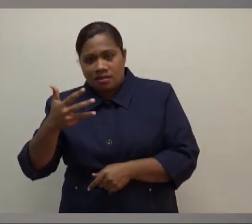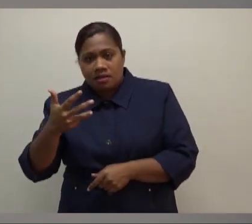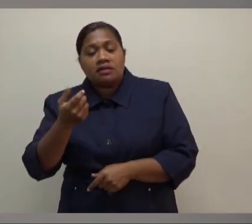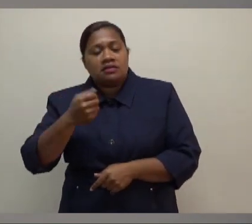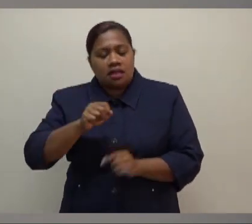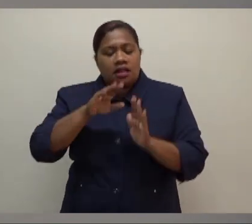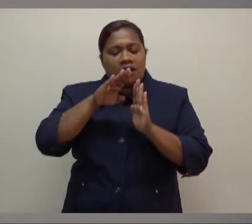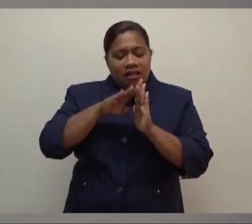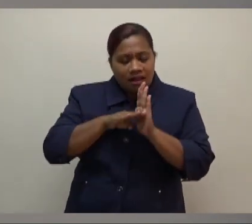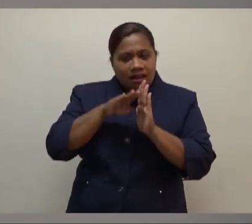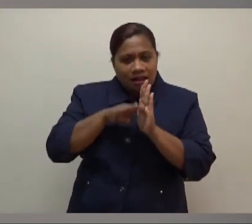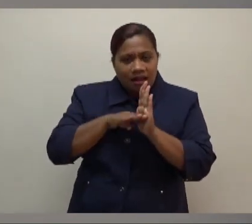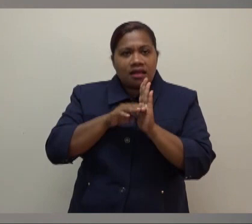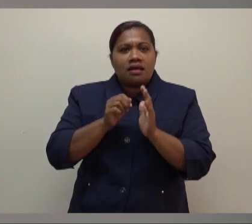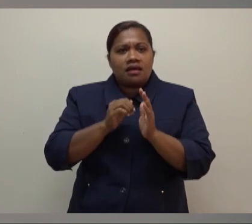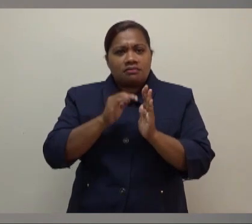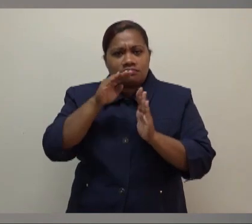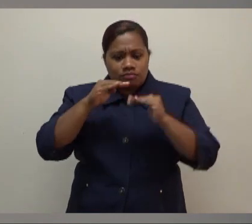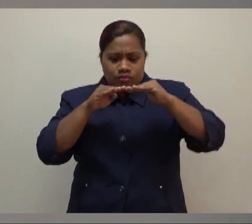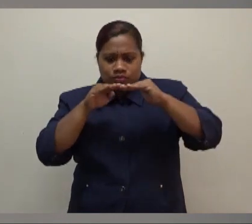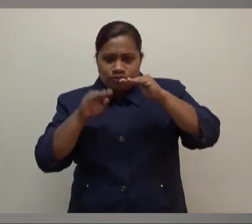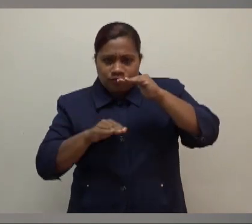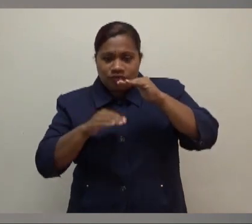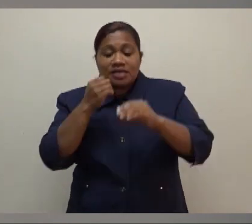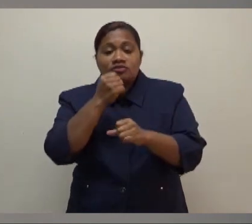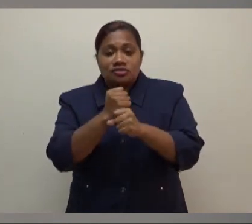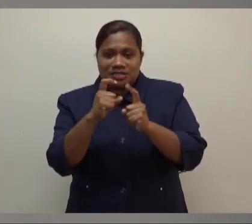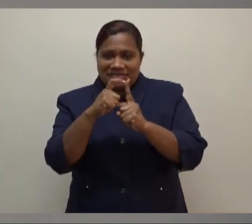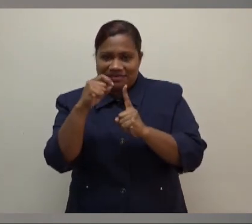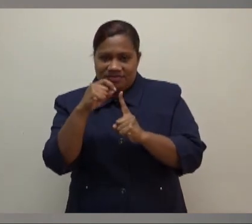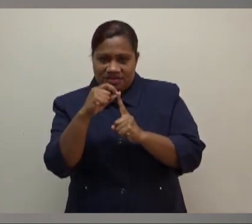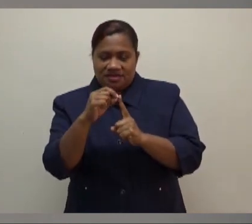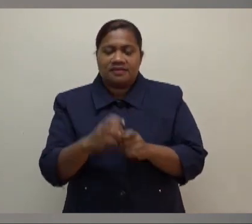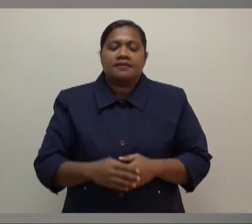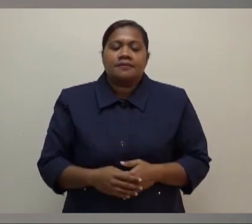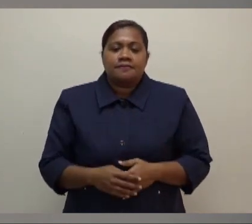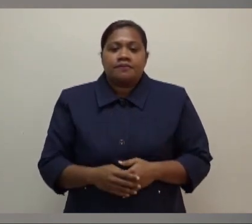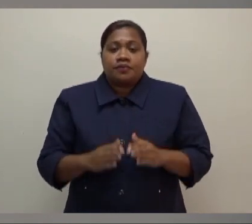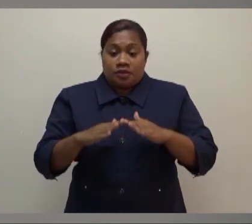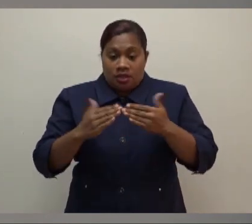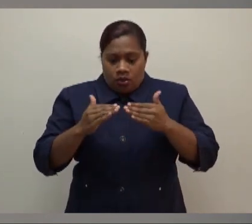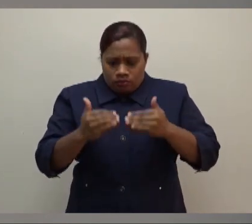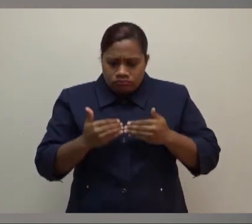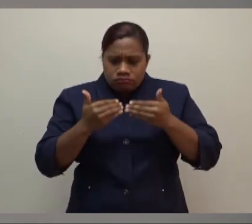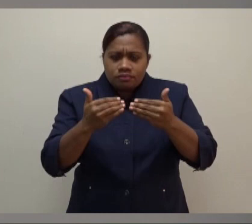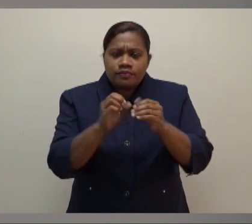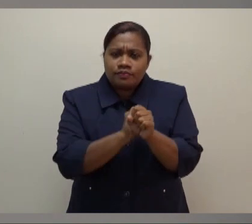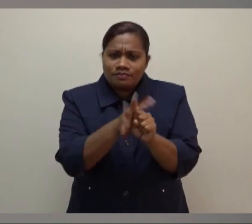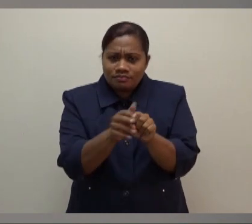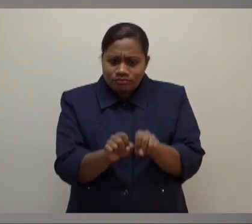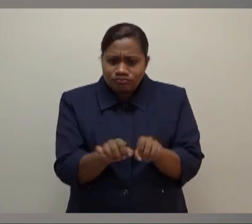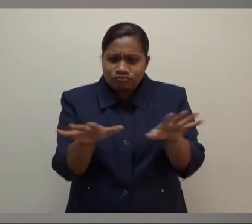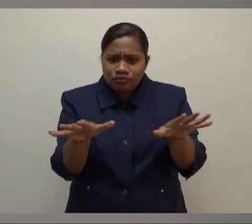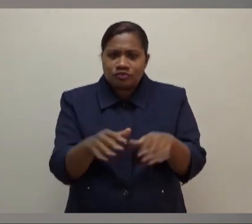50% GDP mark. Fast forward to the COVID-19 pandemic. Tax revenues fell by 50% on